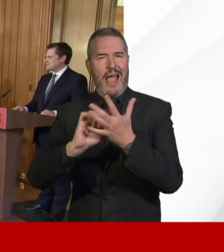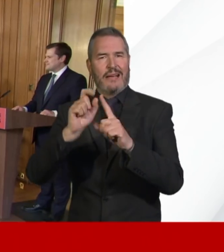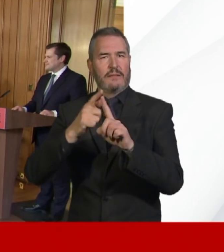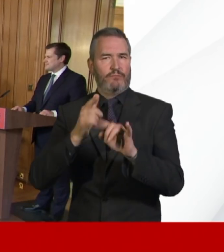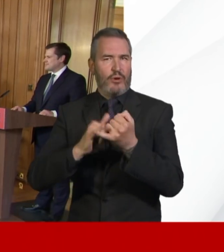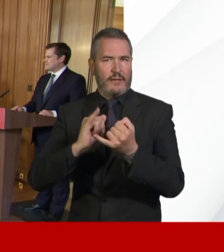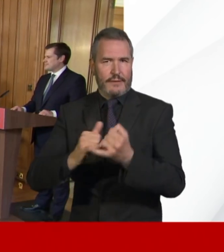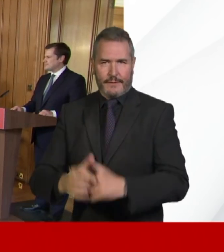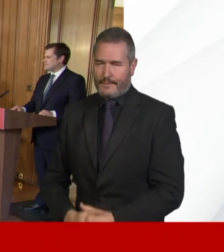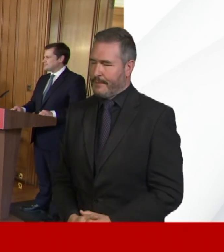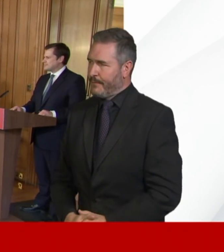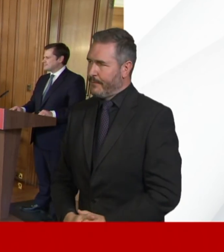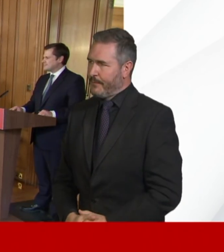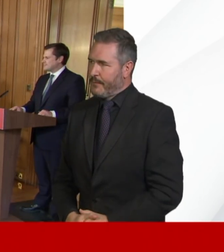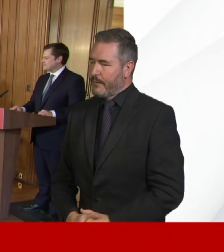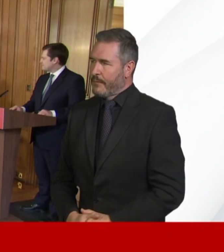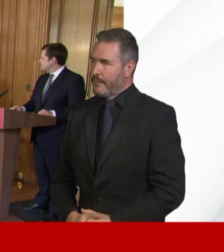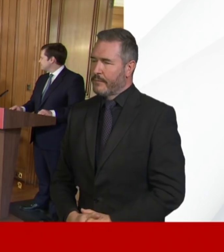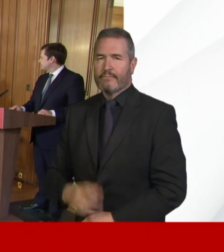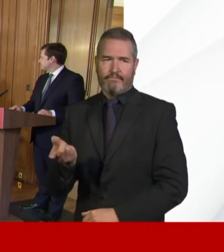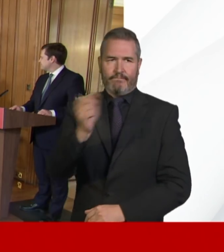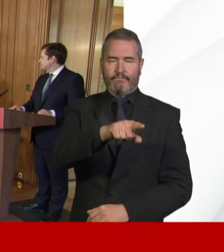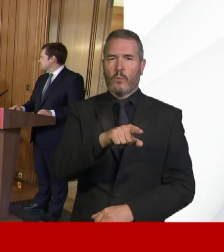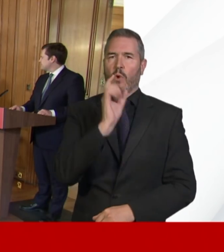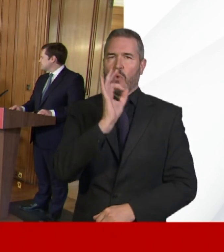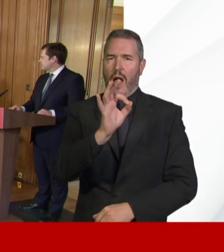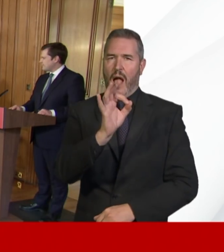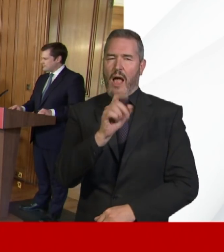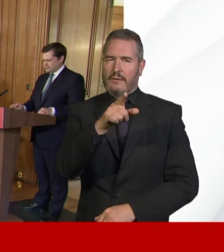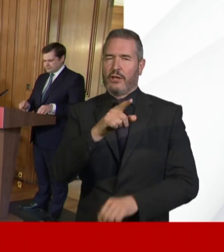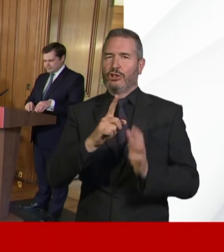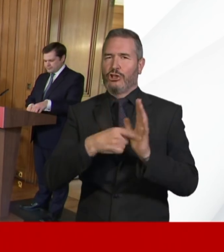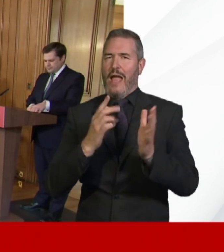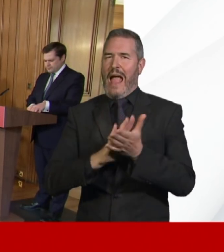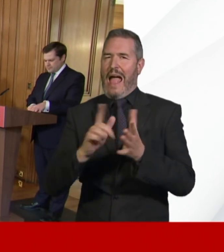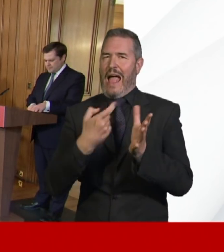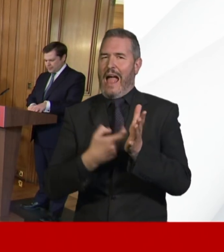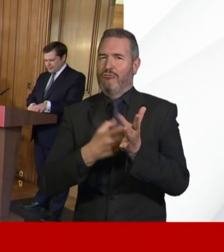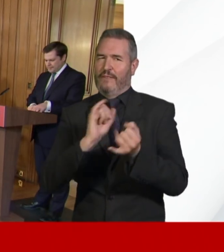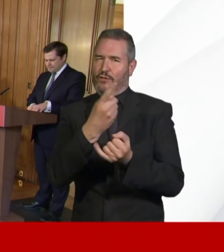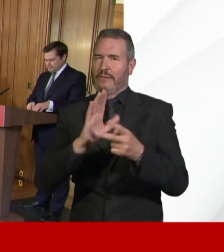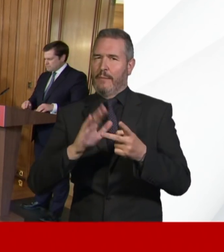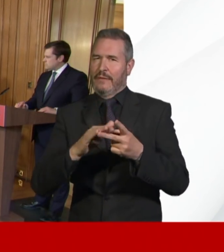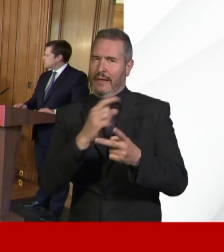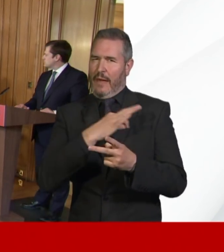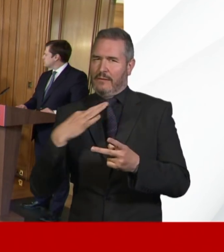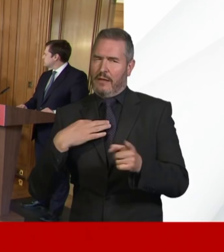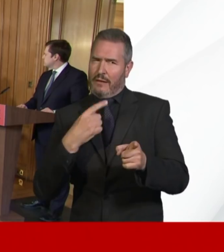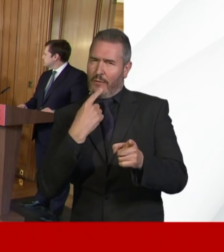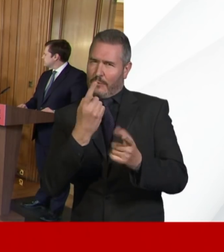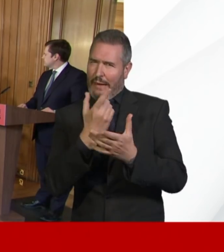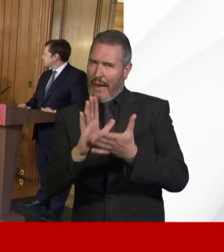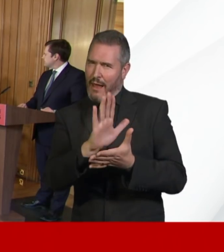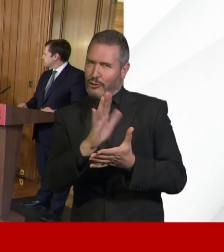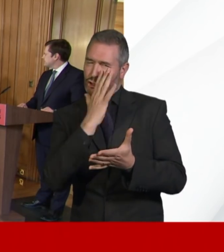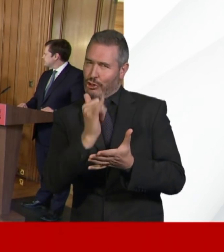Hello. Thank you. If I could ask Dr. Harries first, I just want to be really clear about what you've said. Are you saying